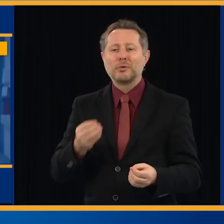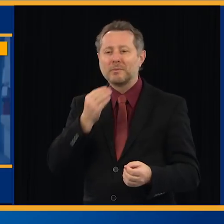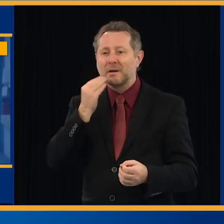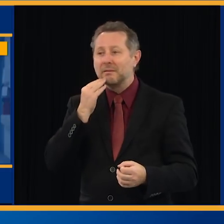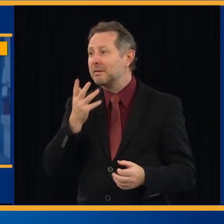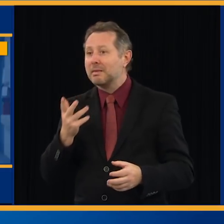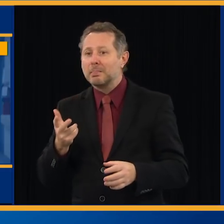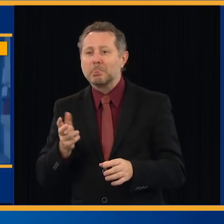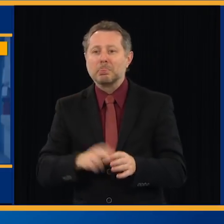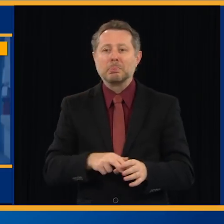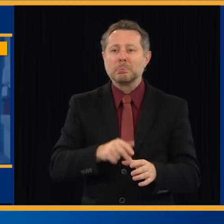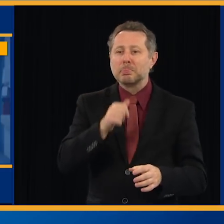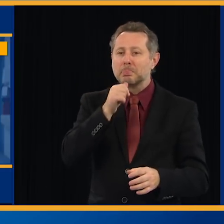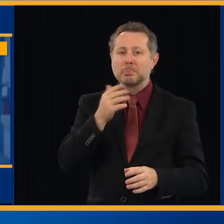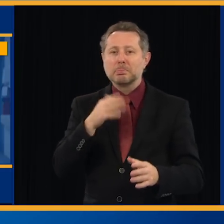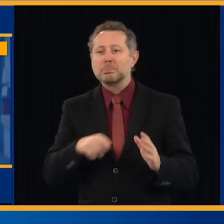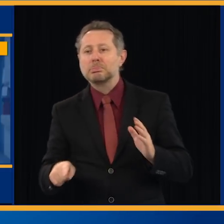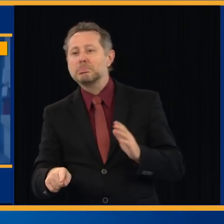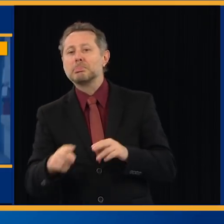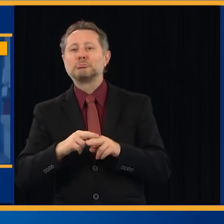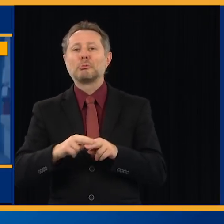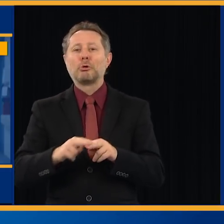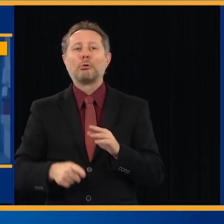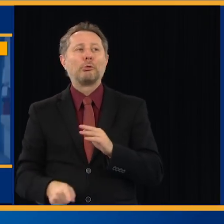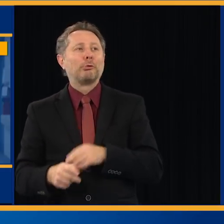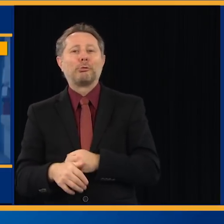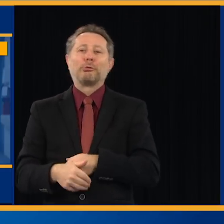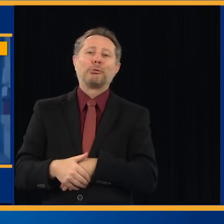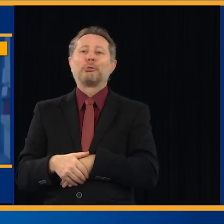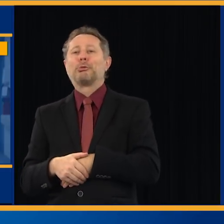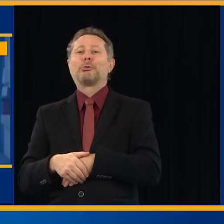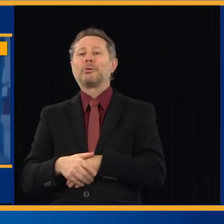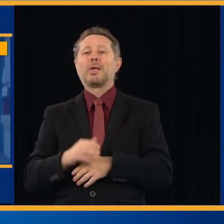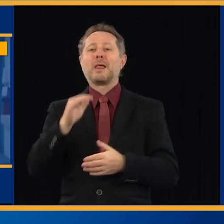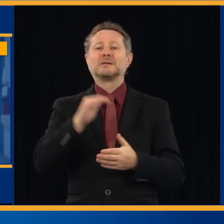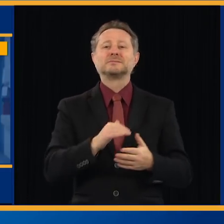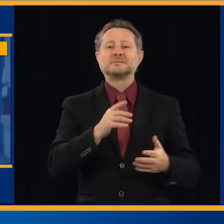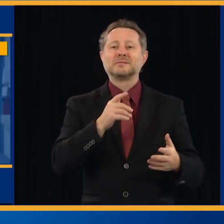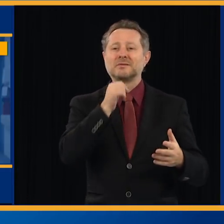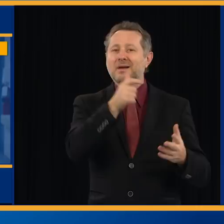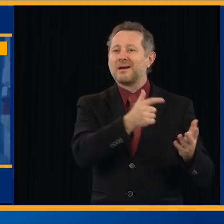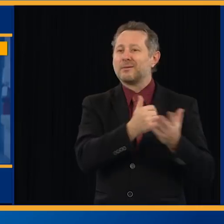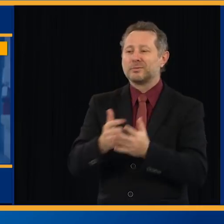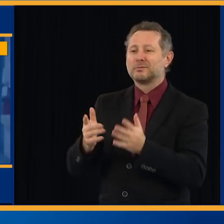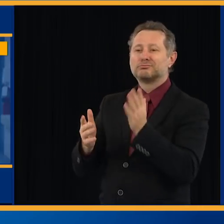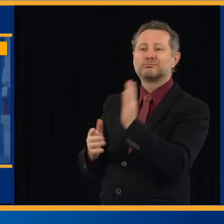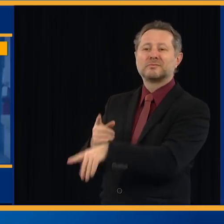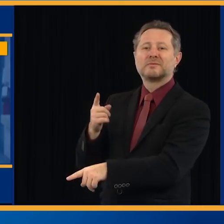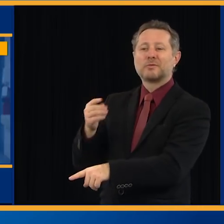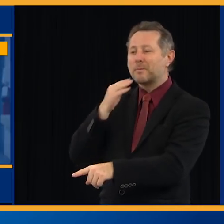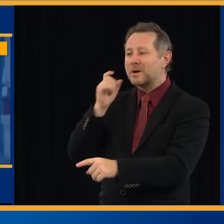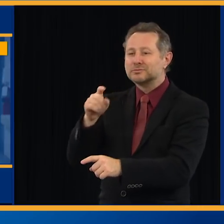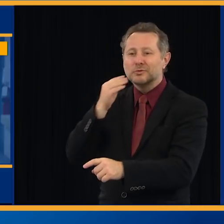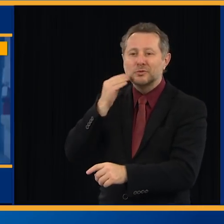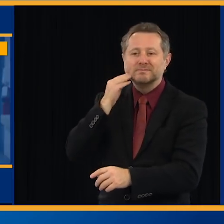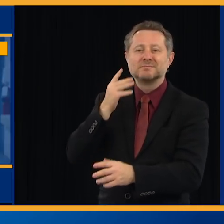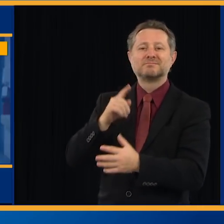have fewer people to outreach to the homeless people. So now you put all of this together.